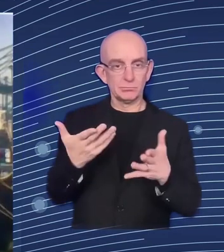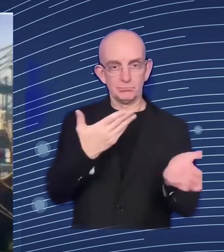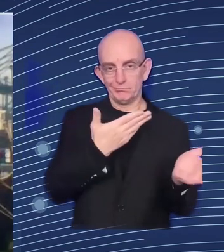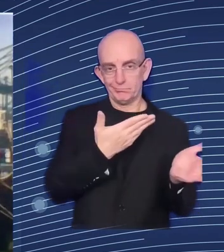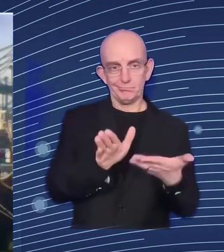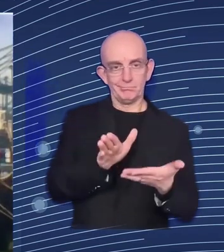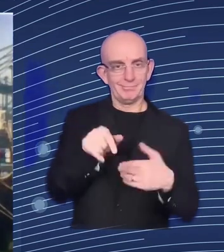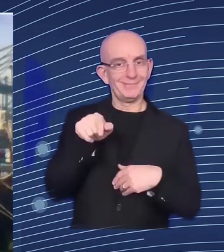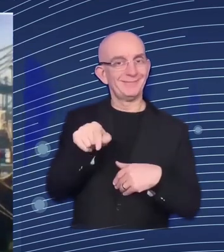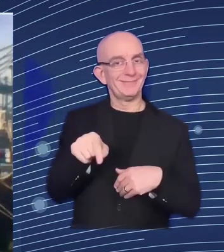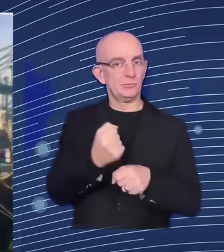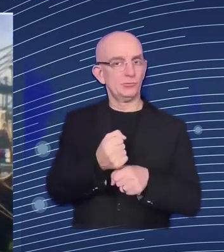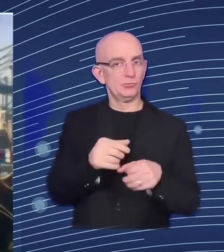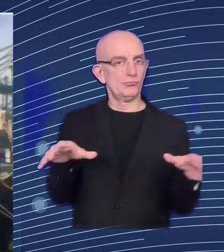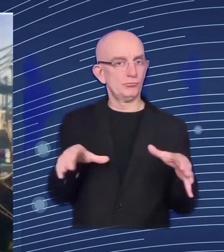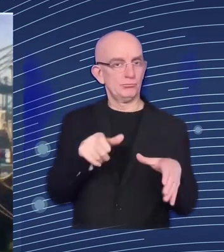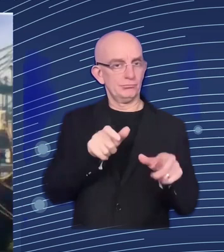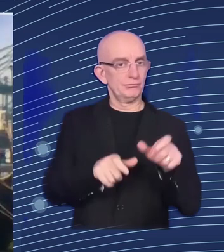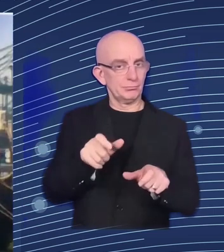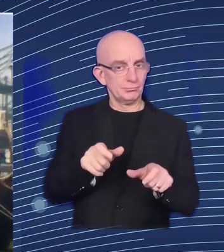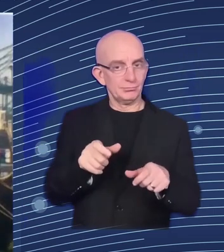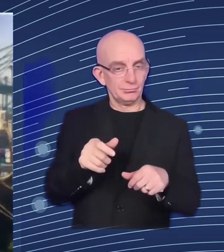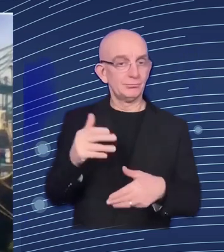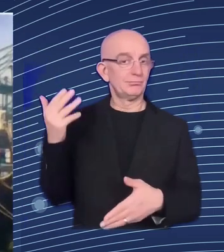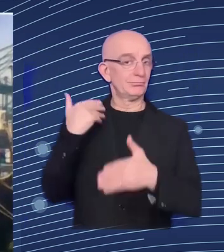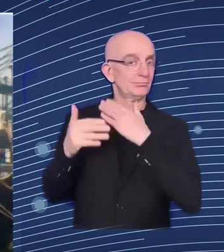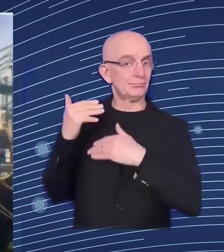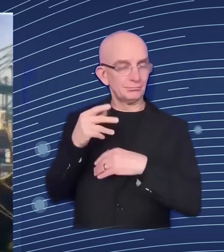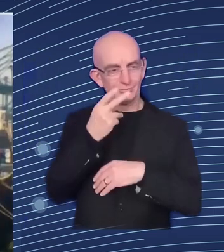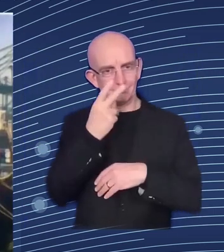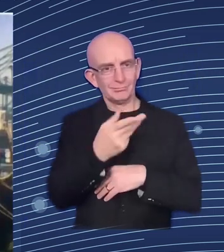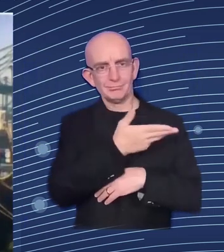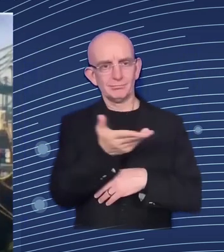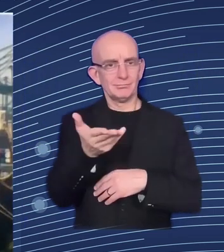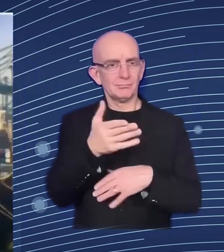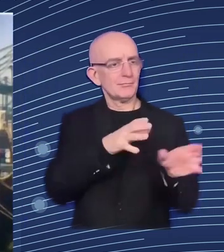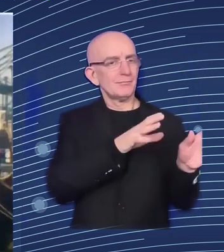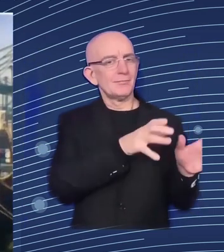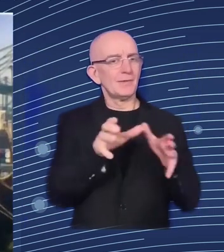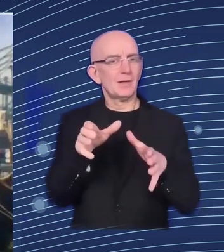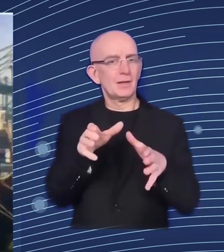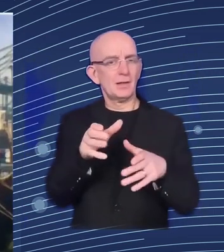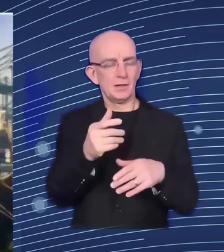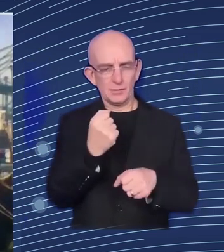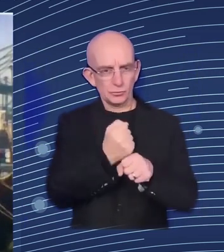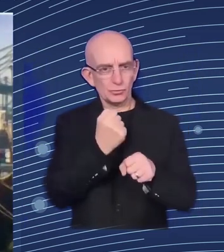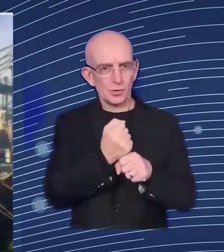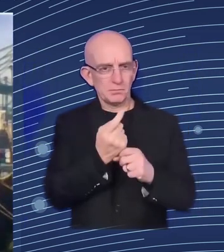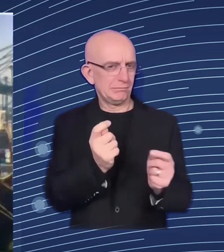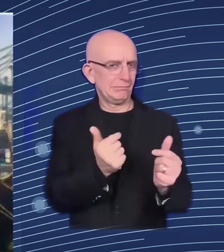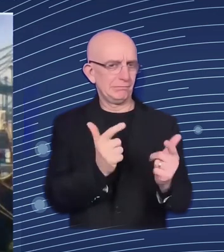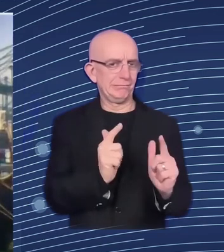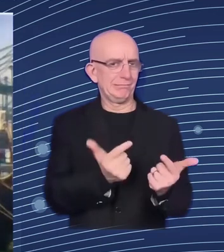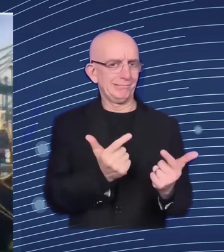sectors um for example um the business of coding schools has has boomed boomed so right um so the formal